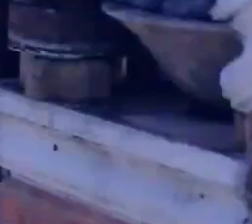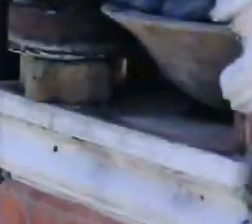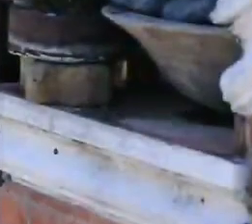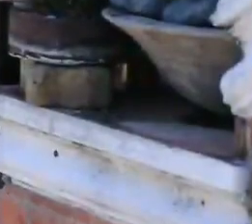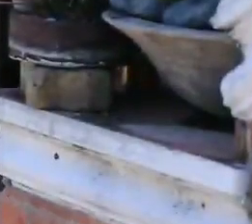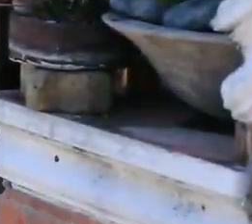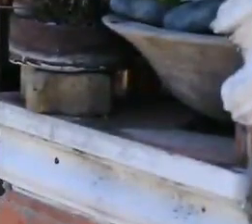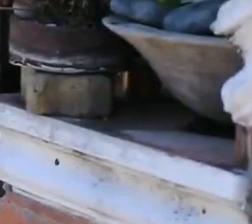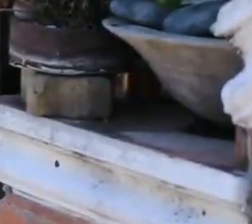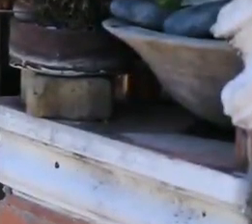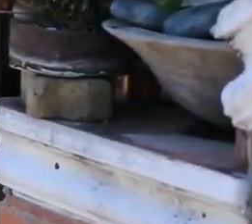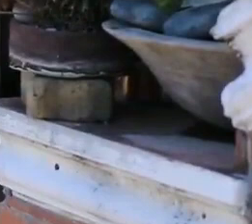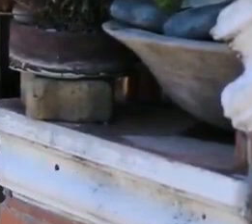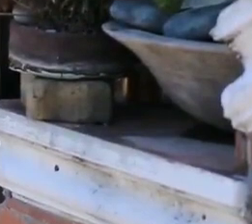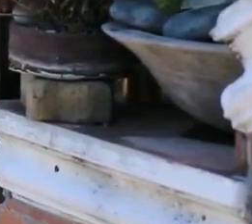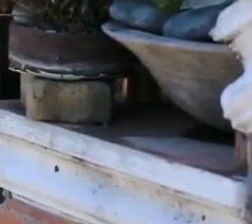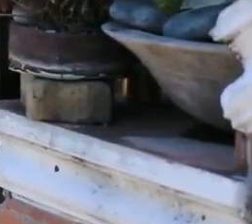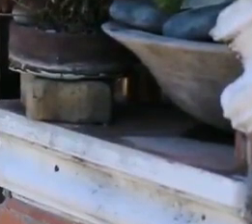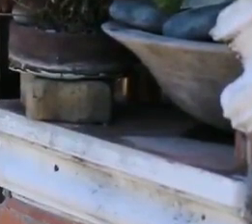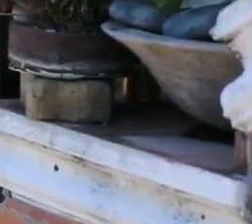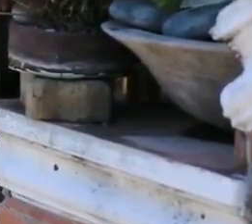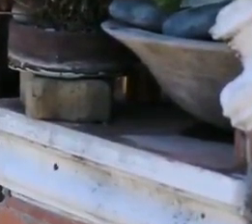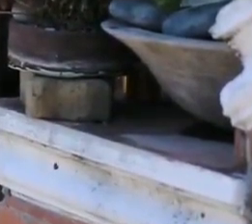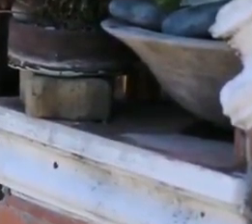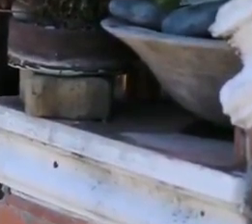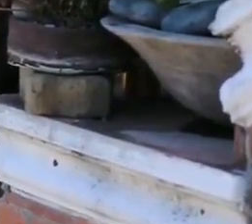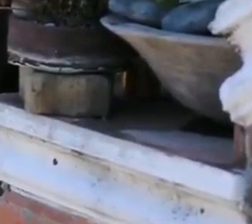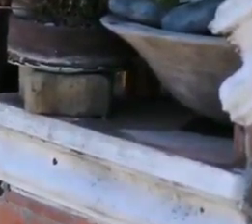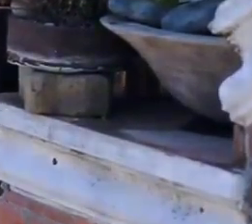anya naman ka rin hanggang kapadya Ken na nano